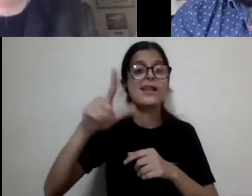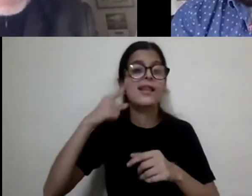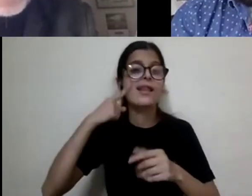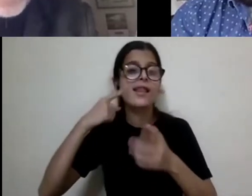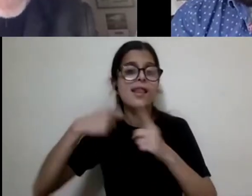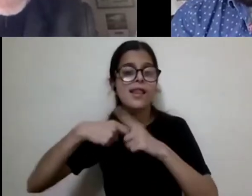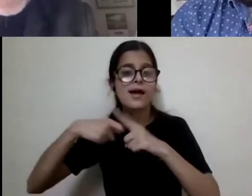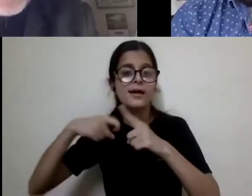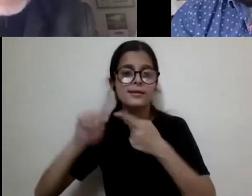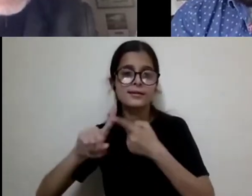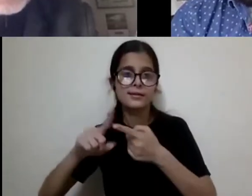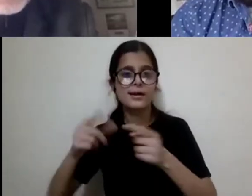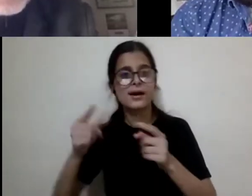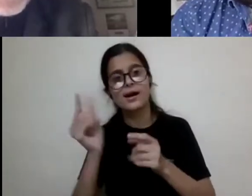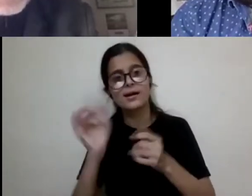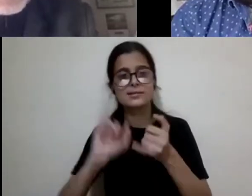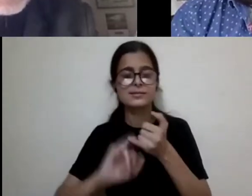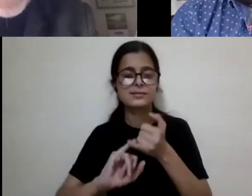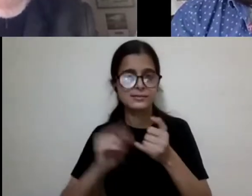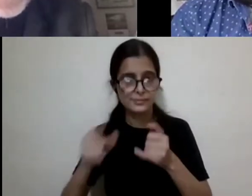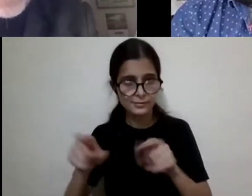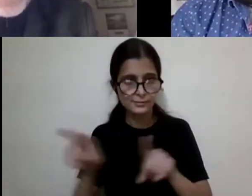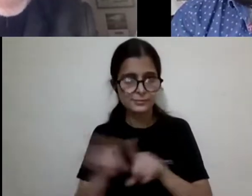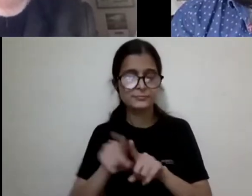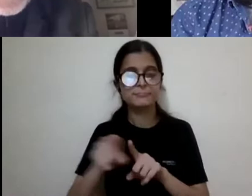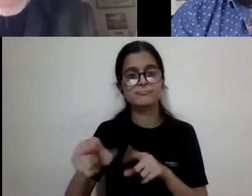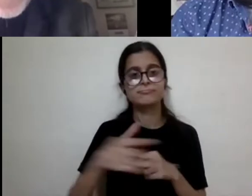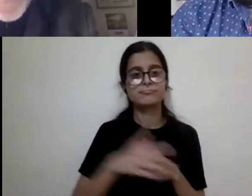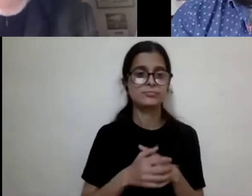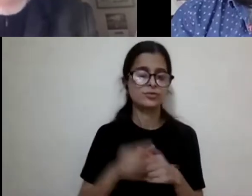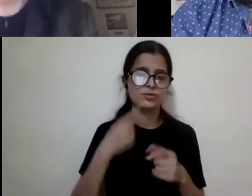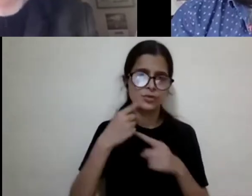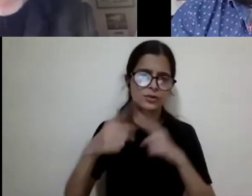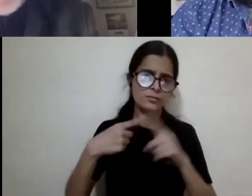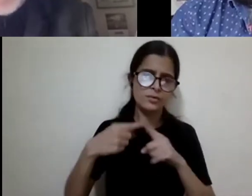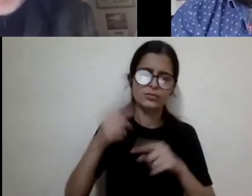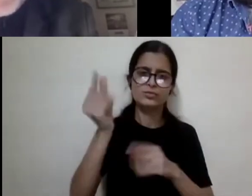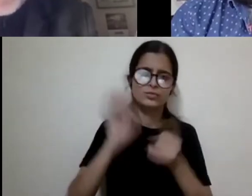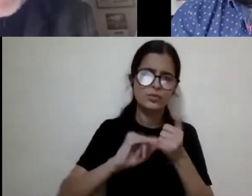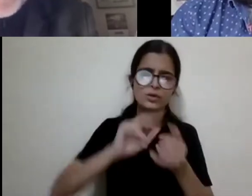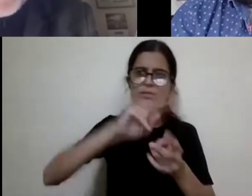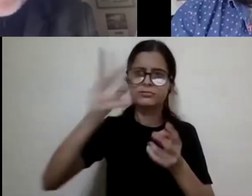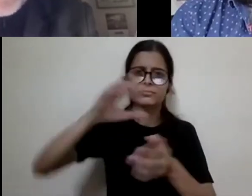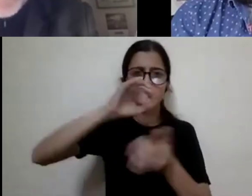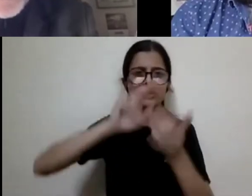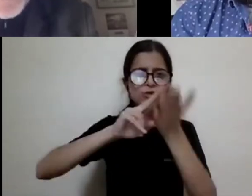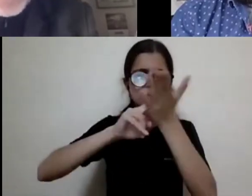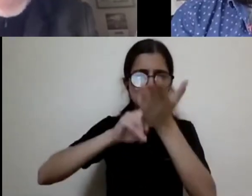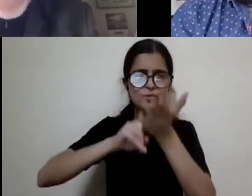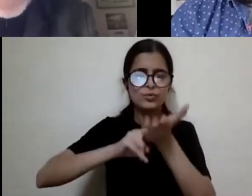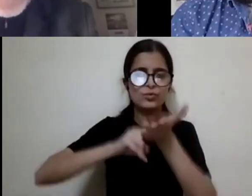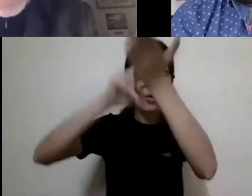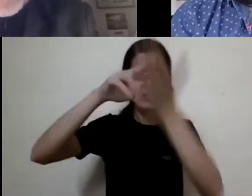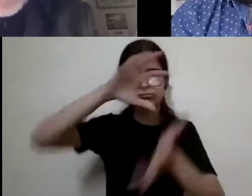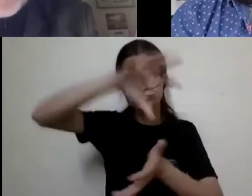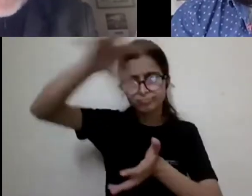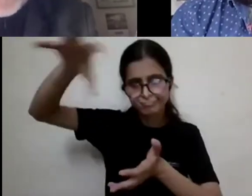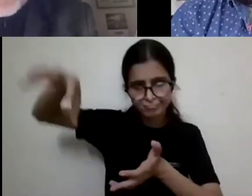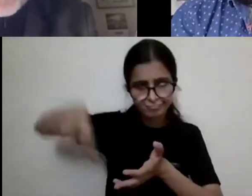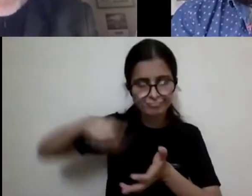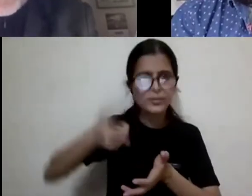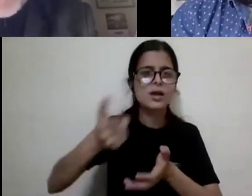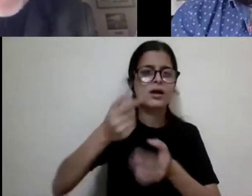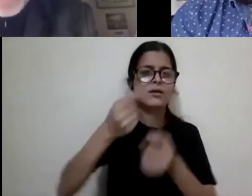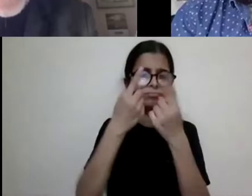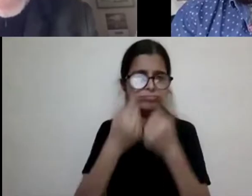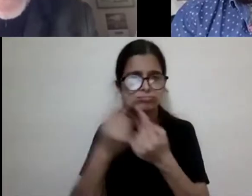how, uh, us and, uh, Northern countries have exported their diet, you know, psychiatric diagnoses to the rest of